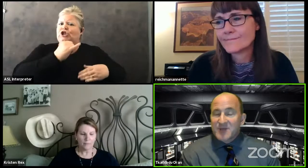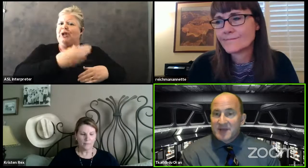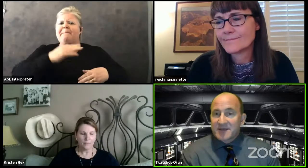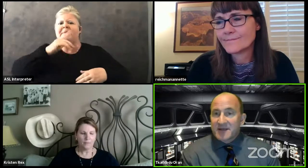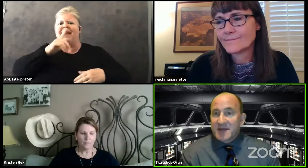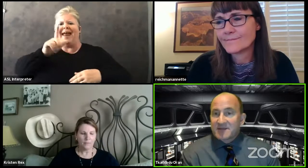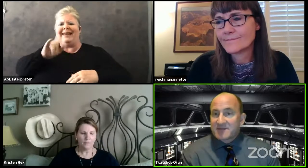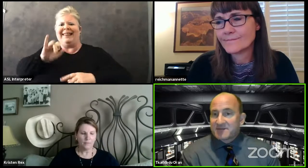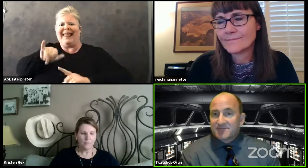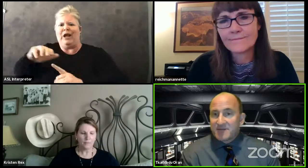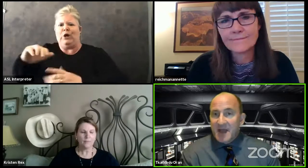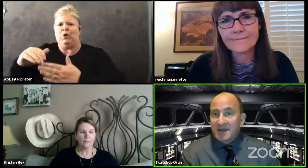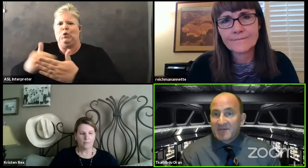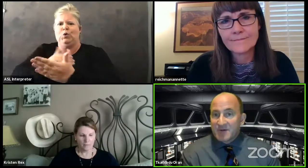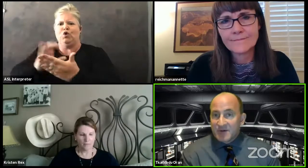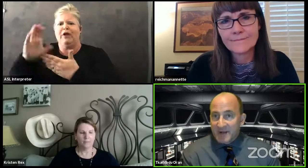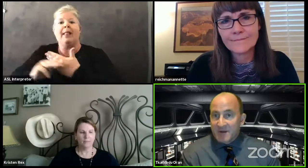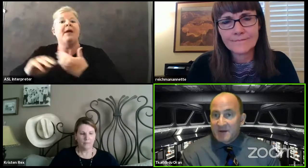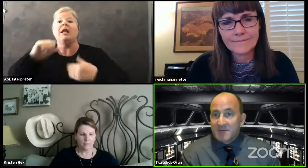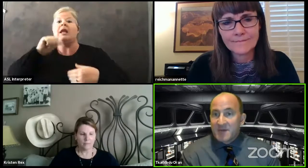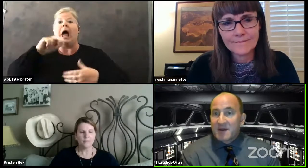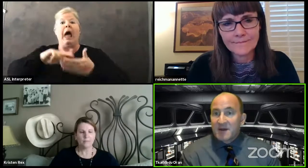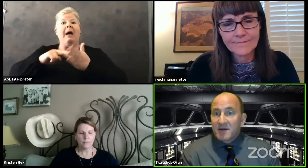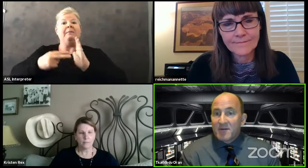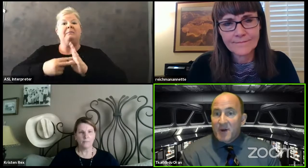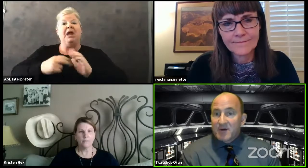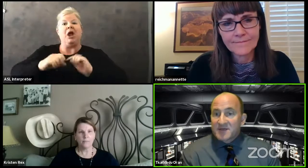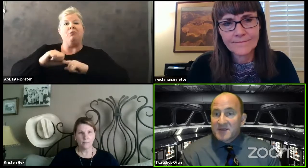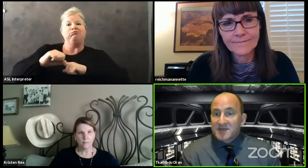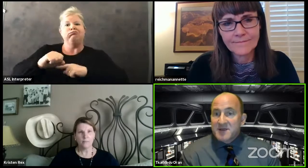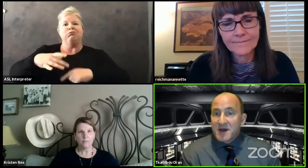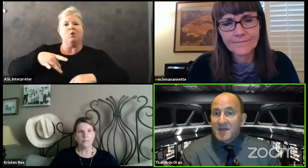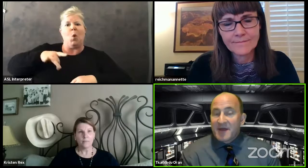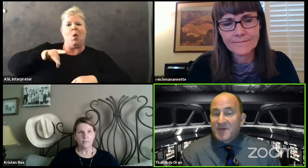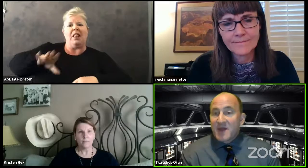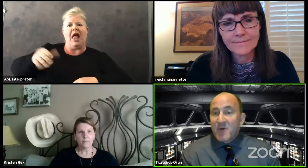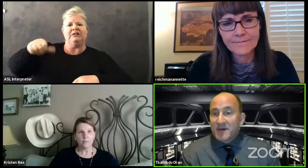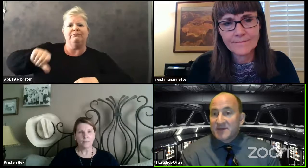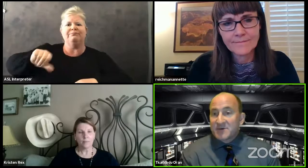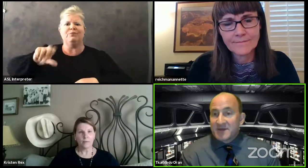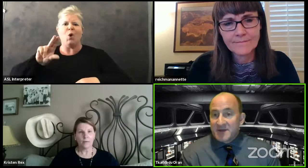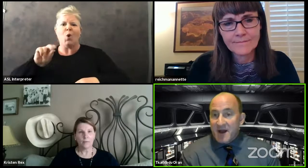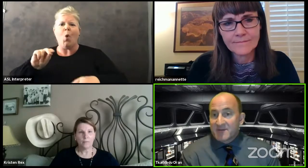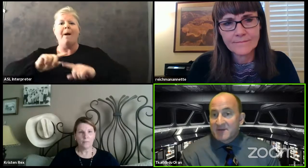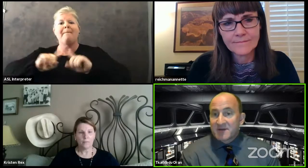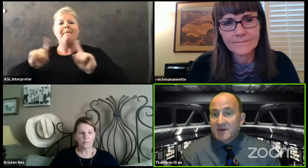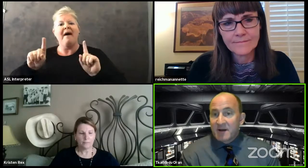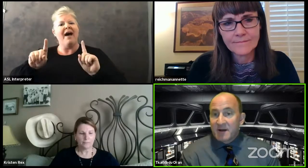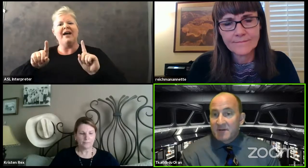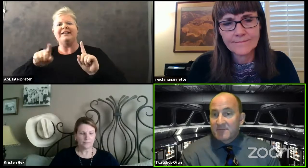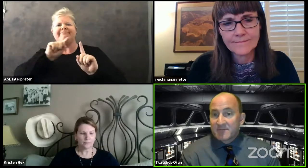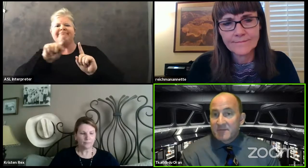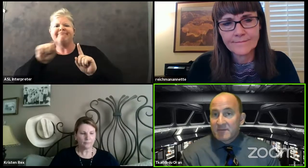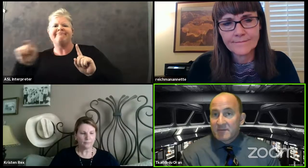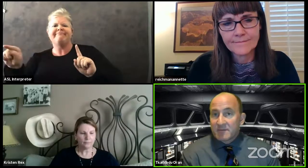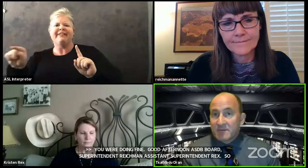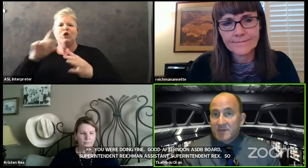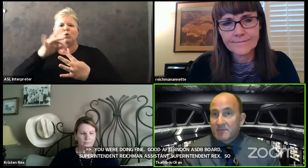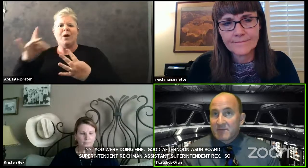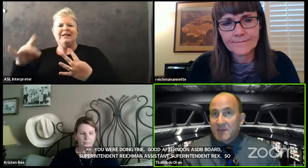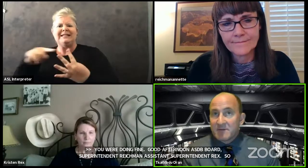that they objected against any of the curriculum there were just none that they wanted to adopt uh